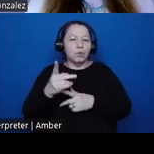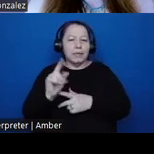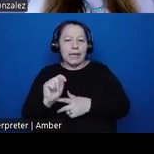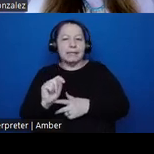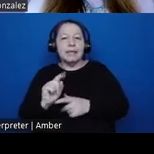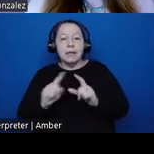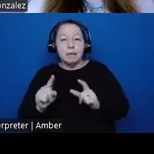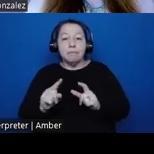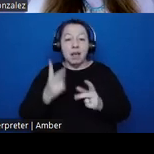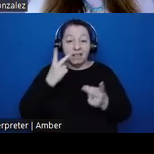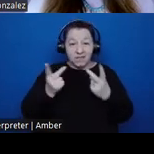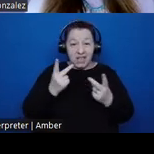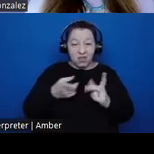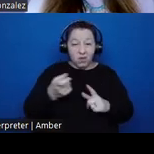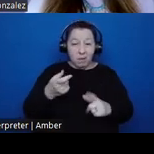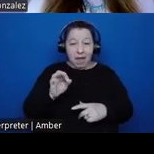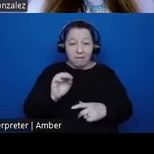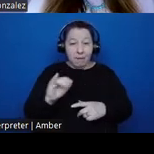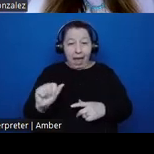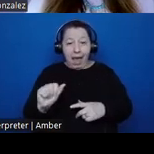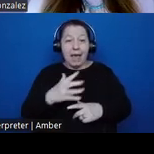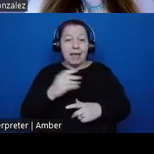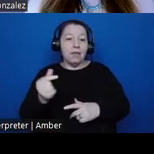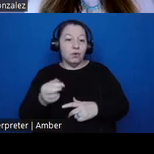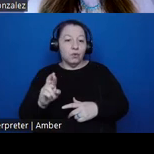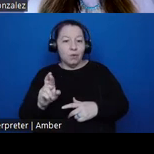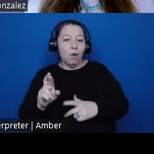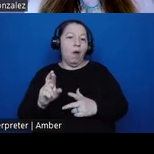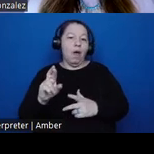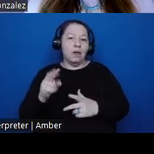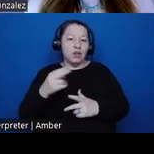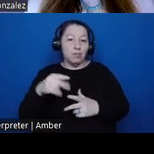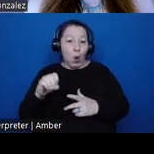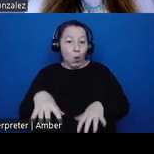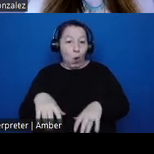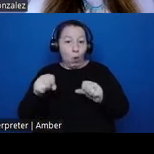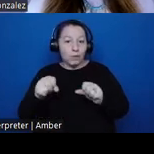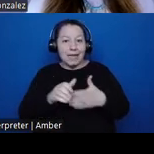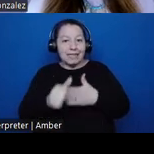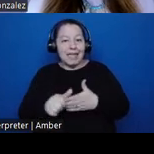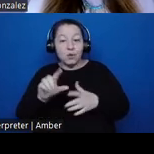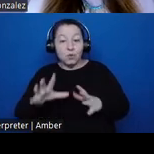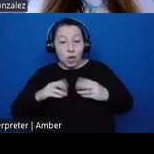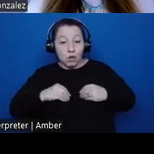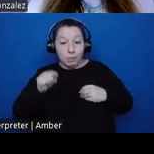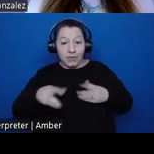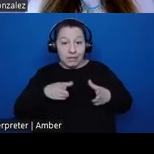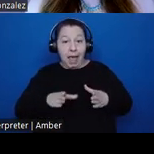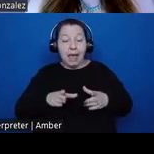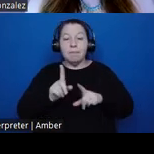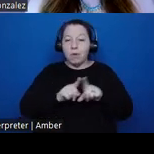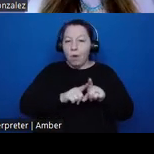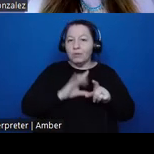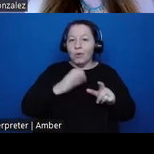and the Grand Ronde HPO host for regional partners is leading to the adoption of not only this method, but our low impact